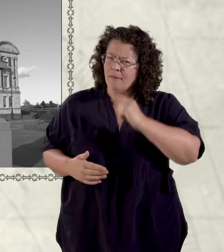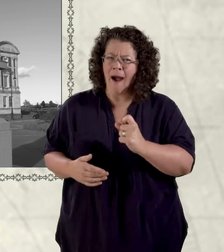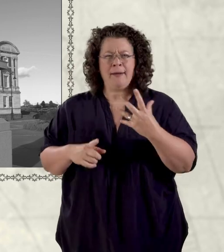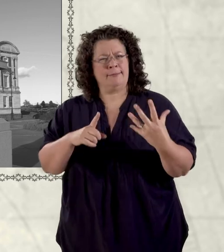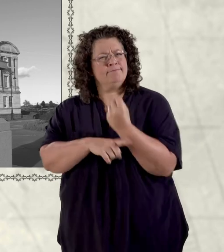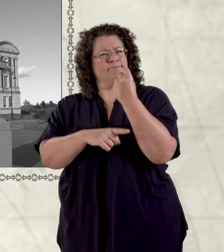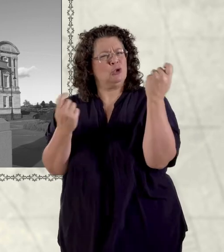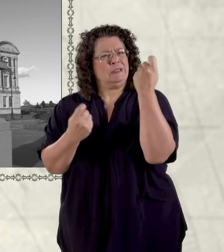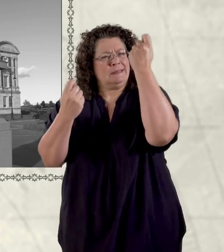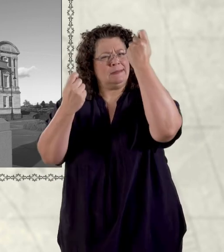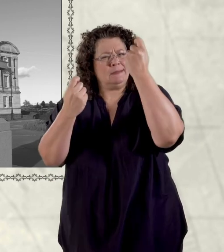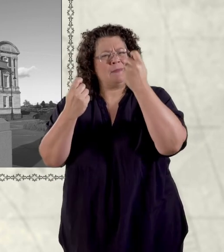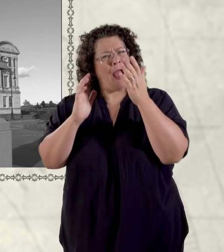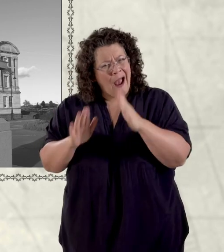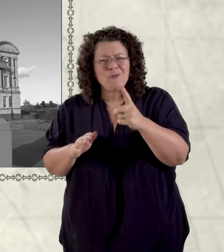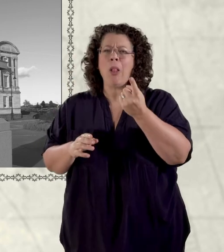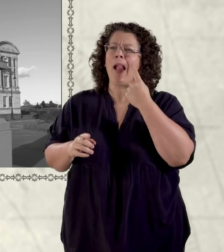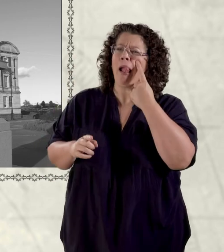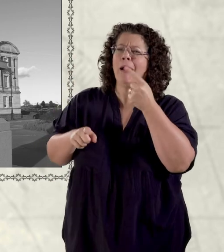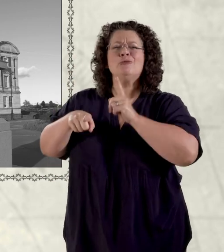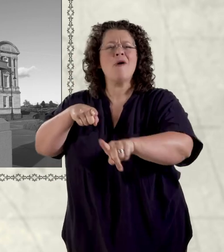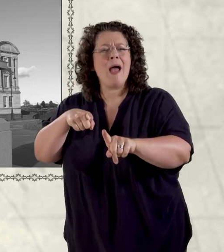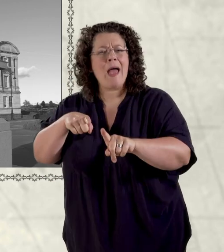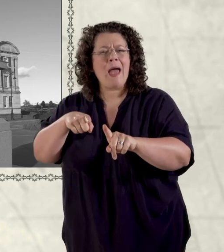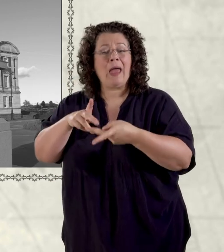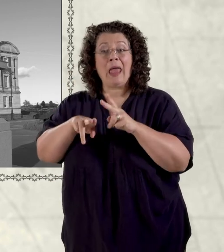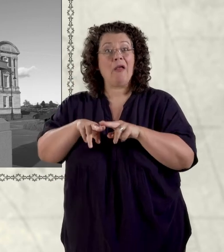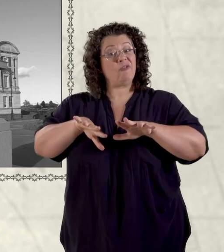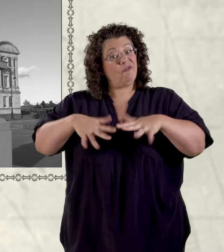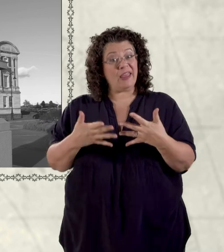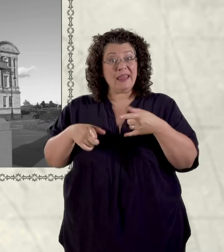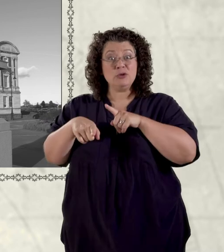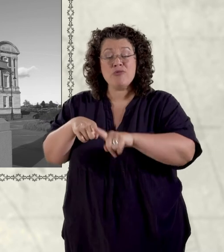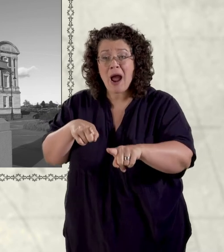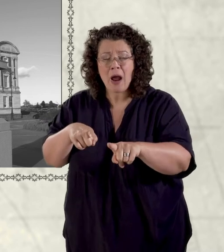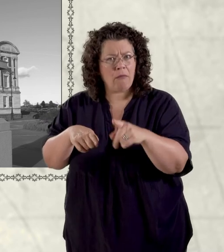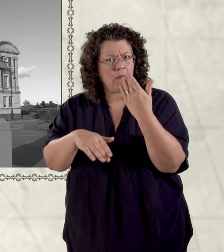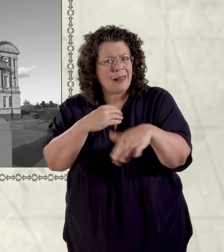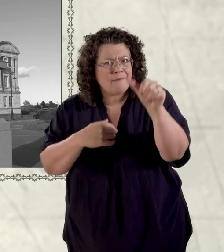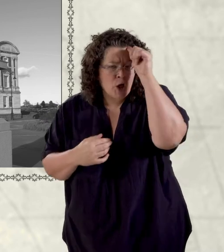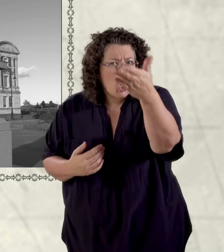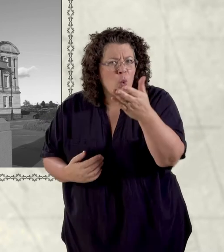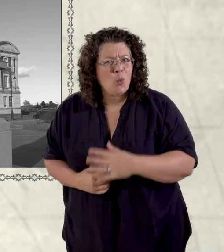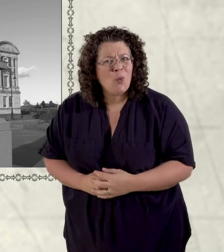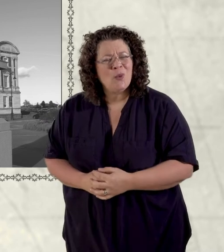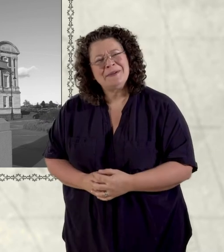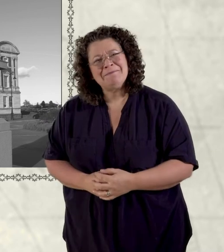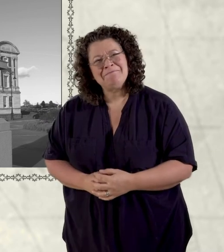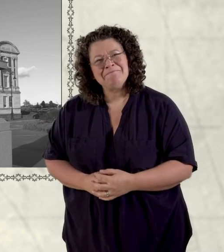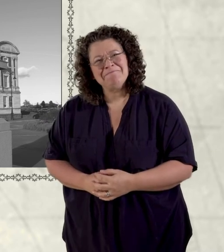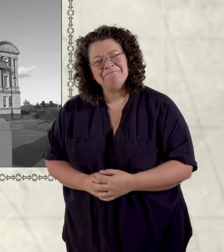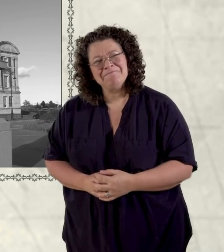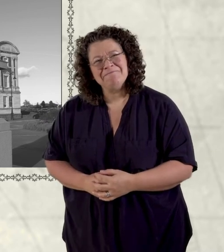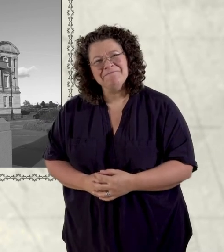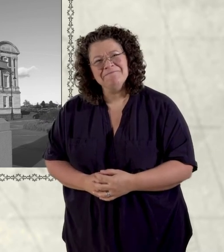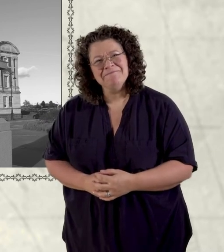succeed you have to venture if you don't venture you'll never